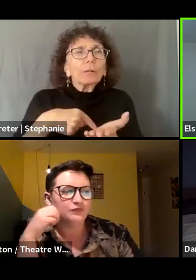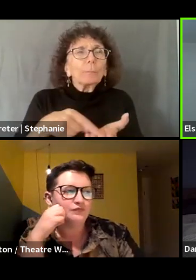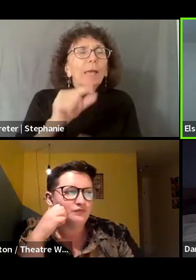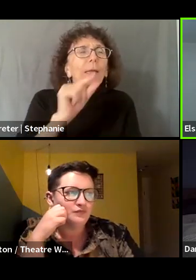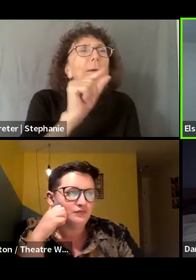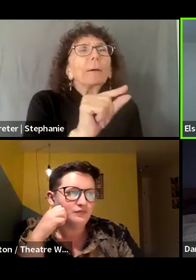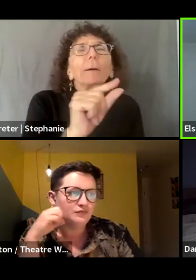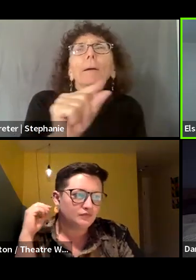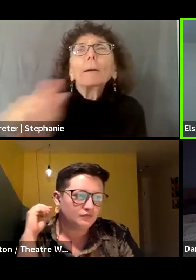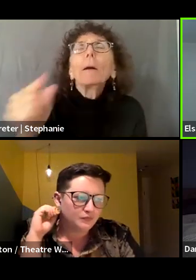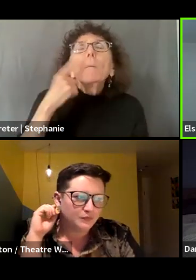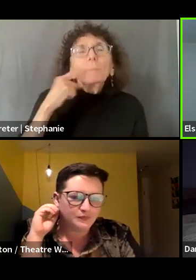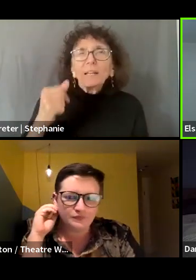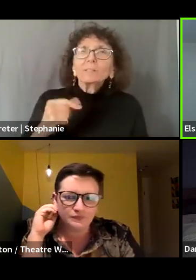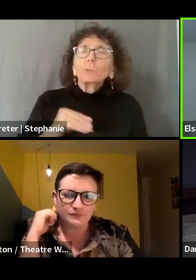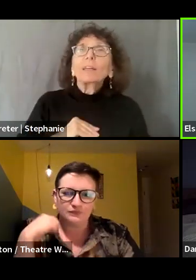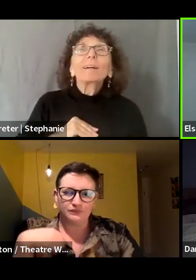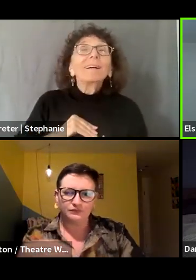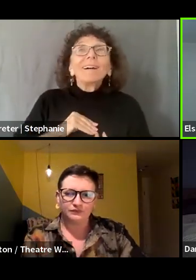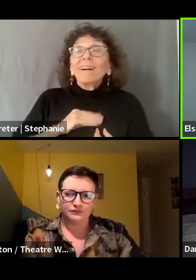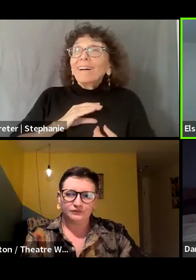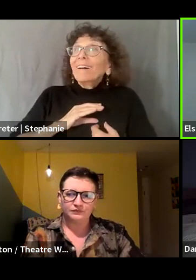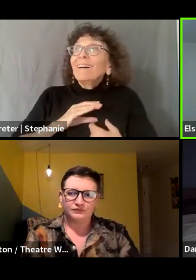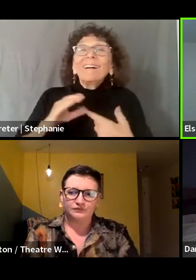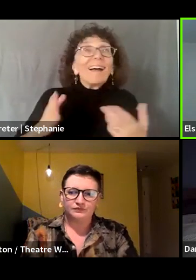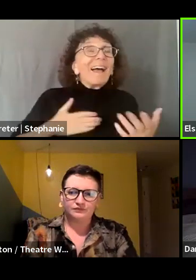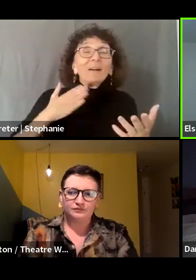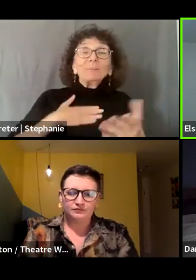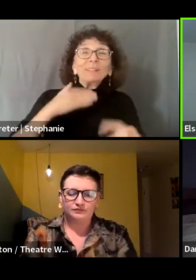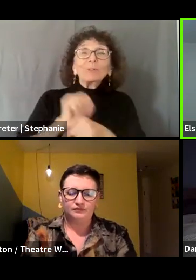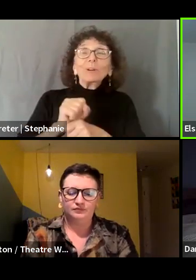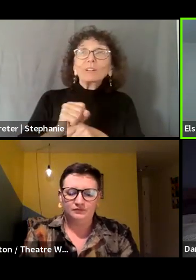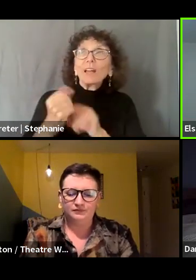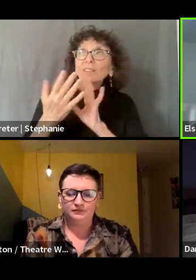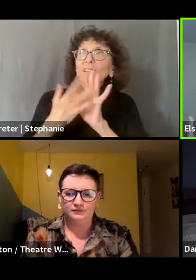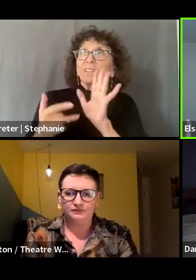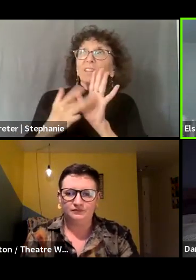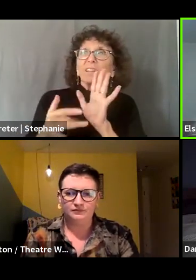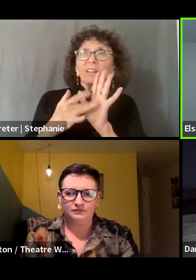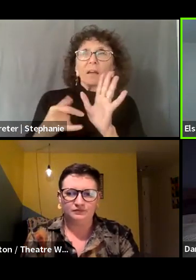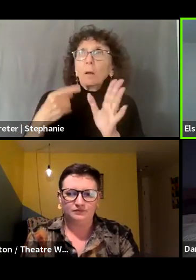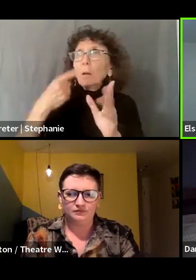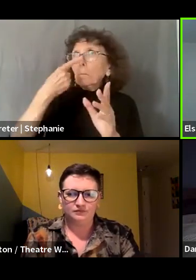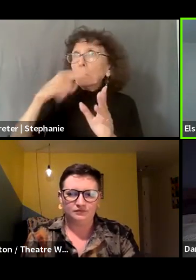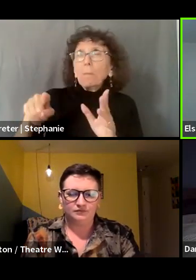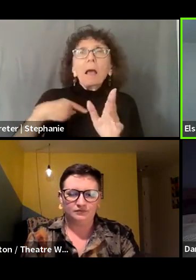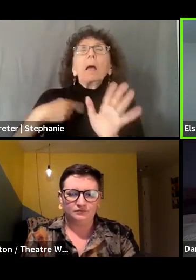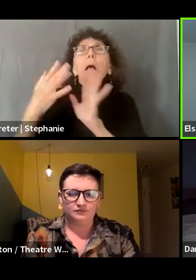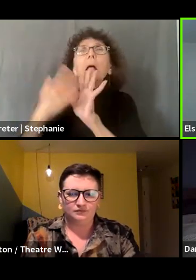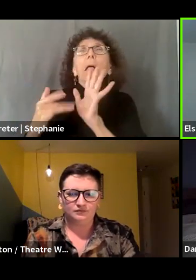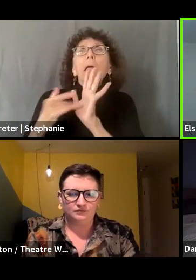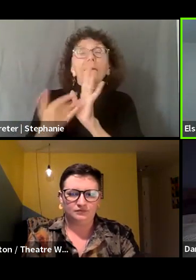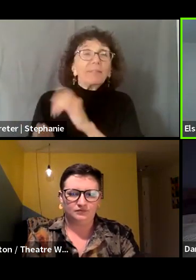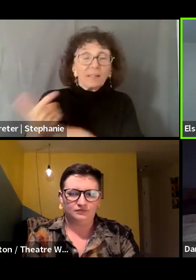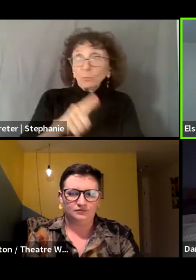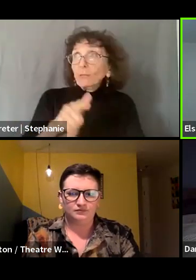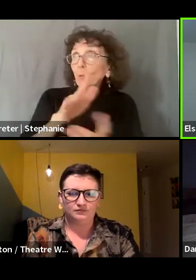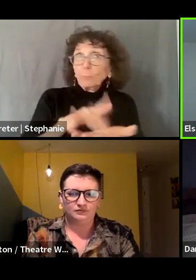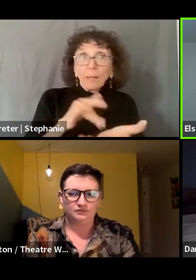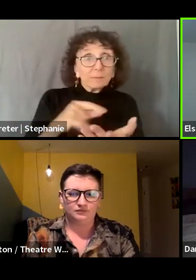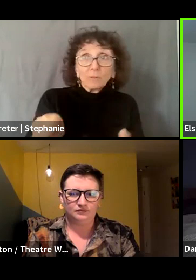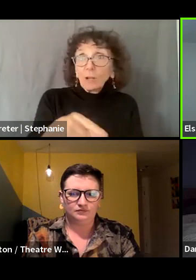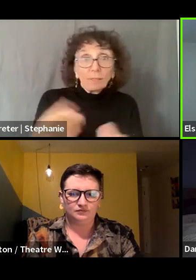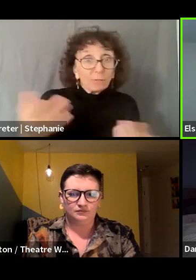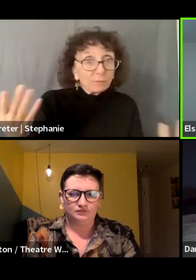allowed ourselves to work for and the exploitation we've like allowed on ourselves and then probably passed along to other folks. And